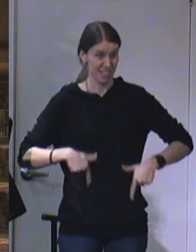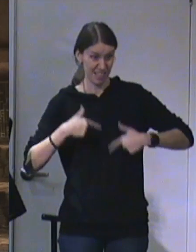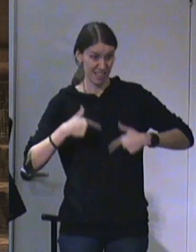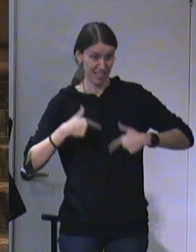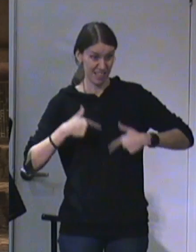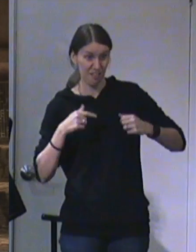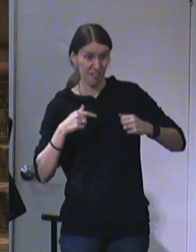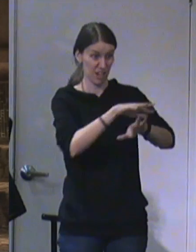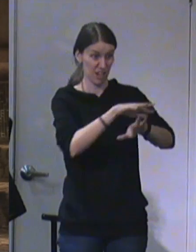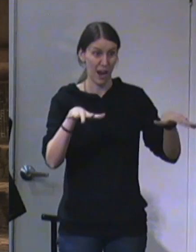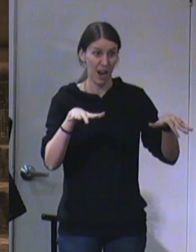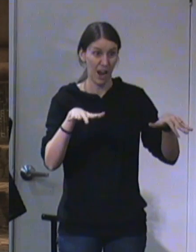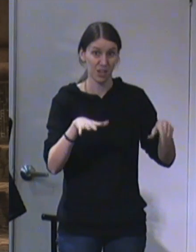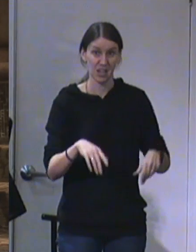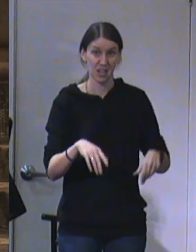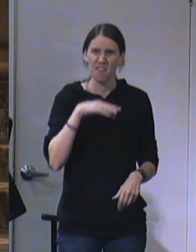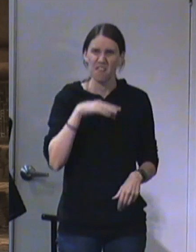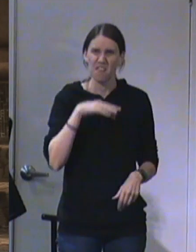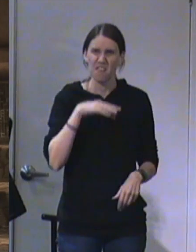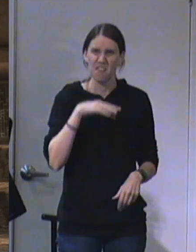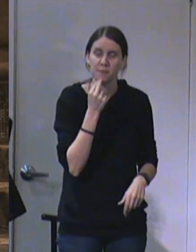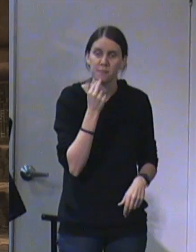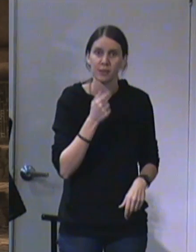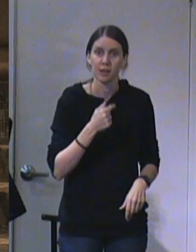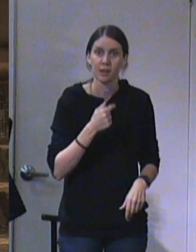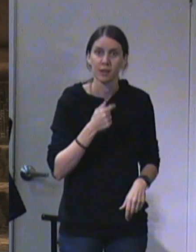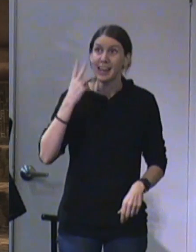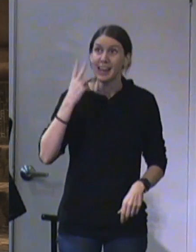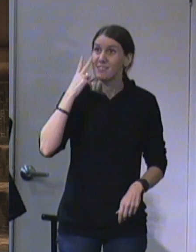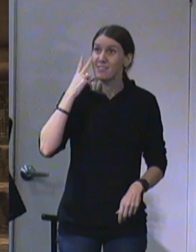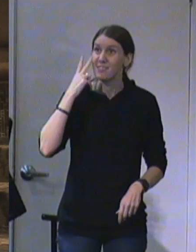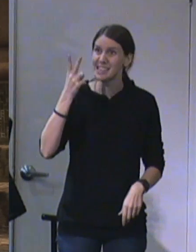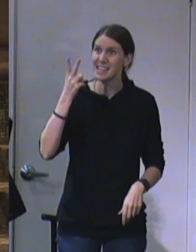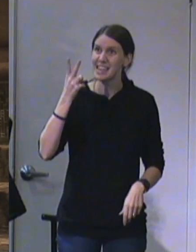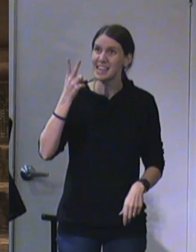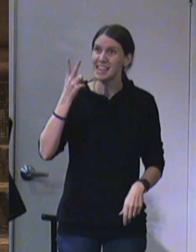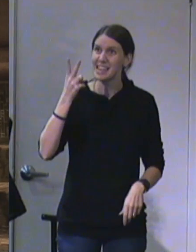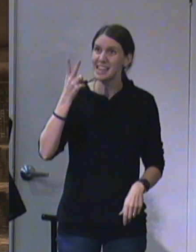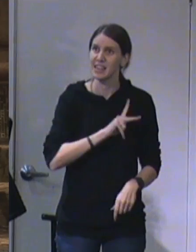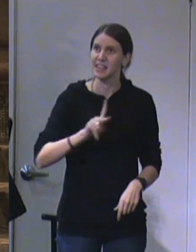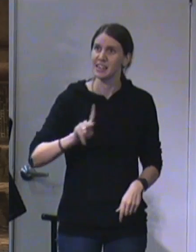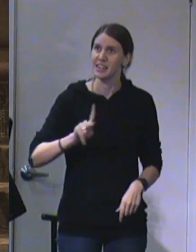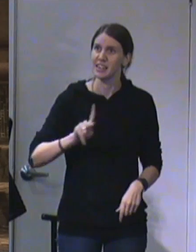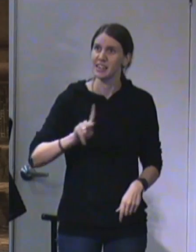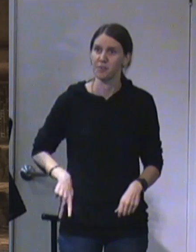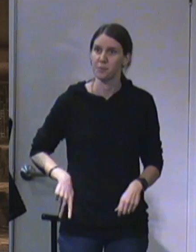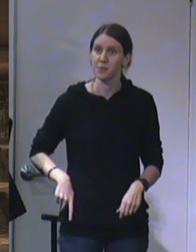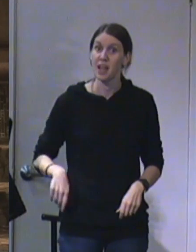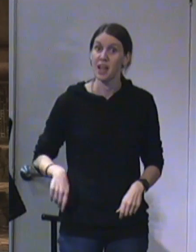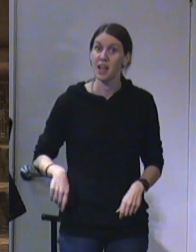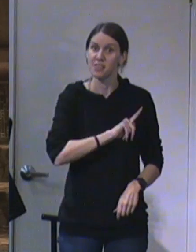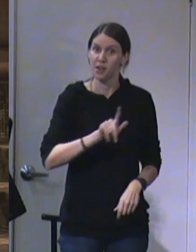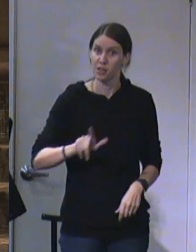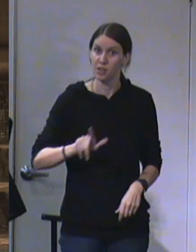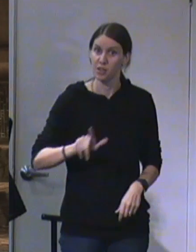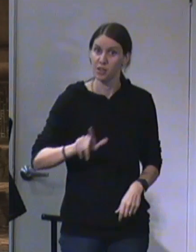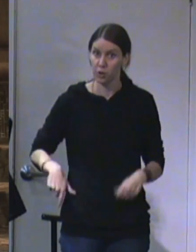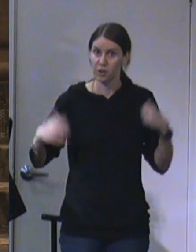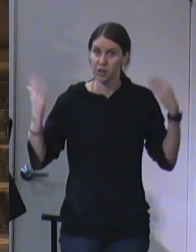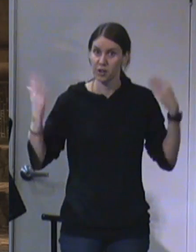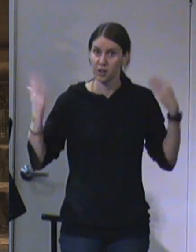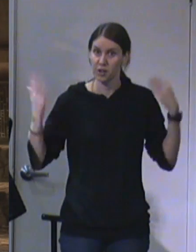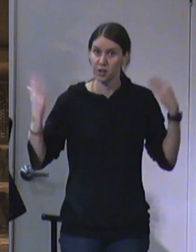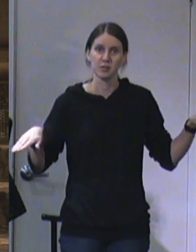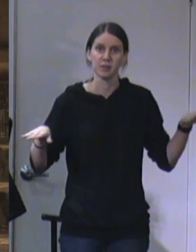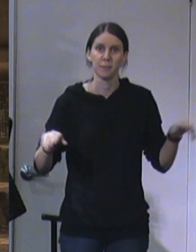people of unclean lips. For mine eyes have seen the King, the Lord of hosts.